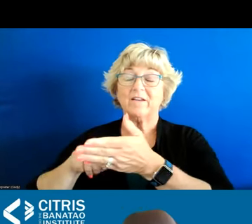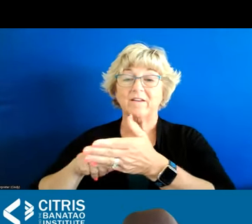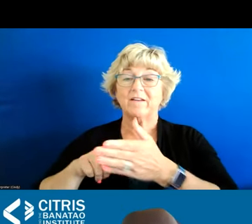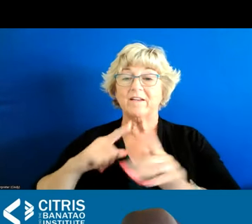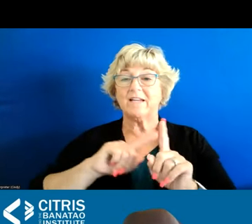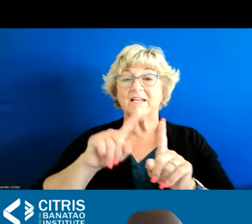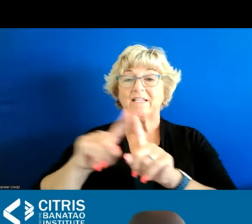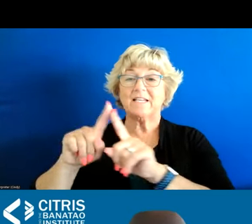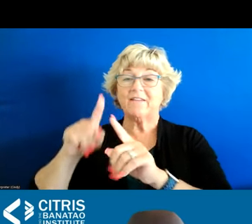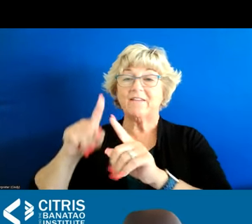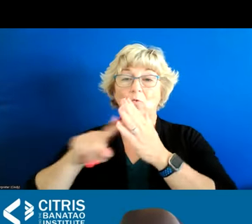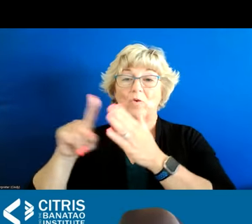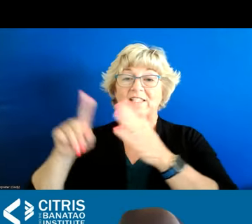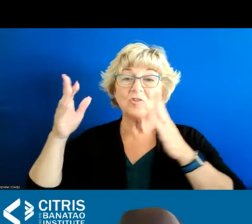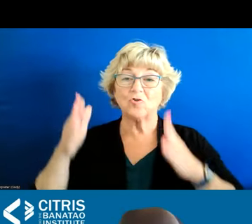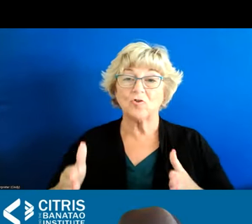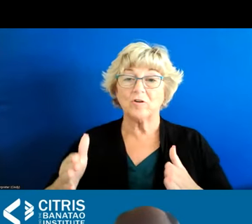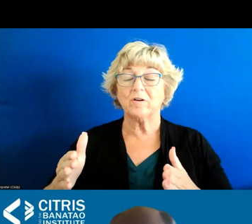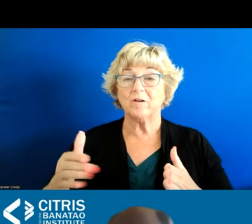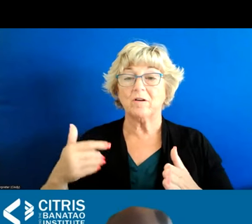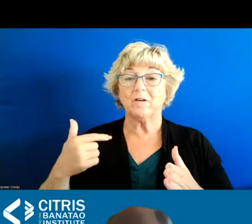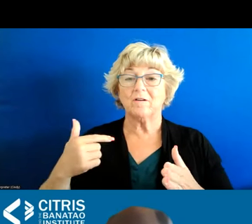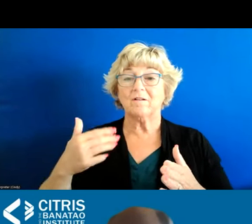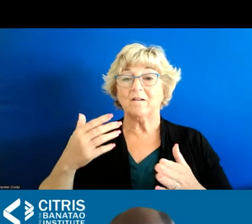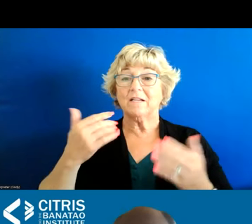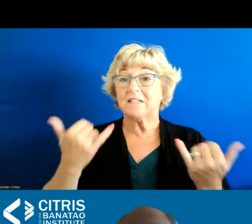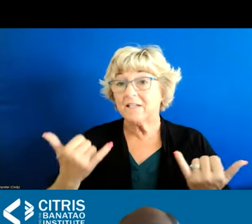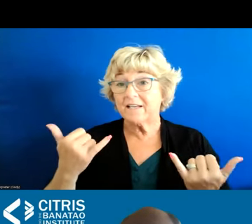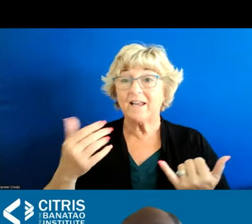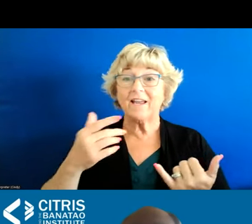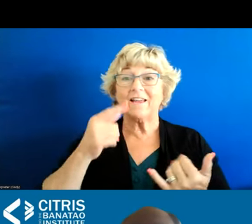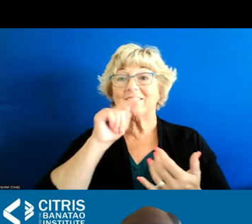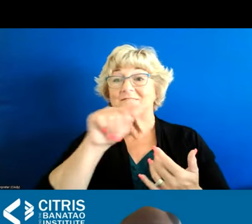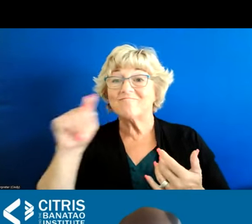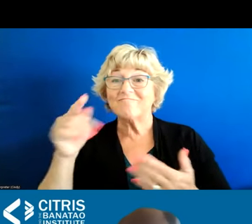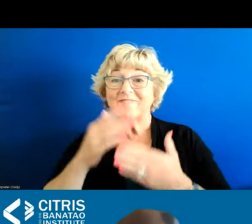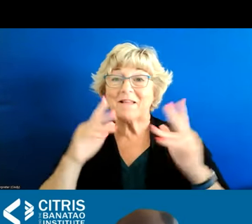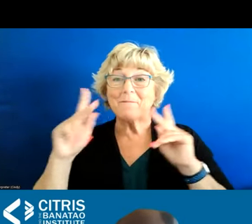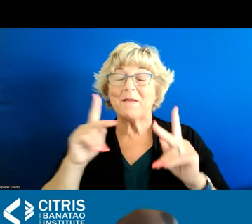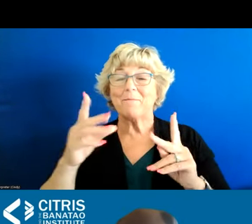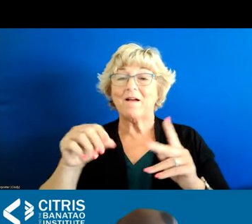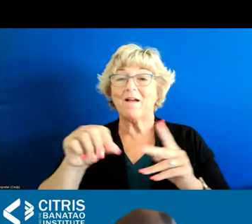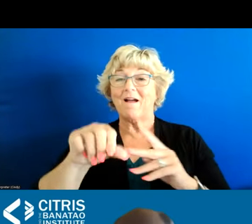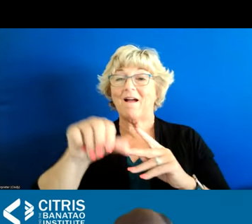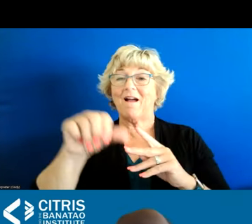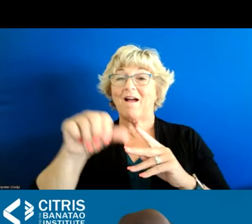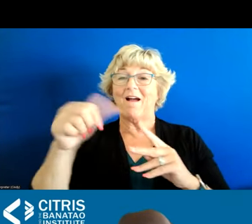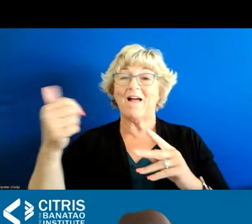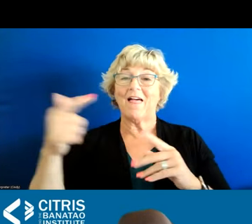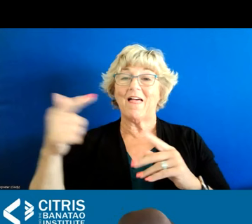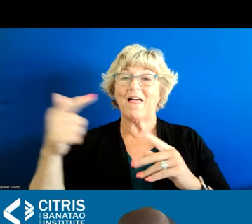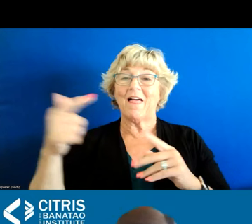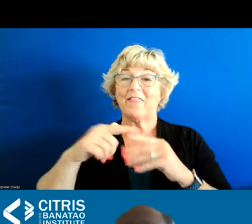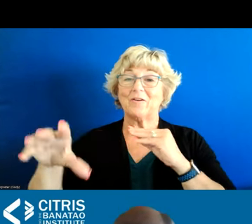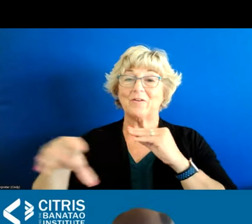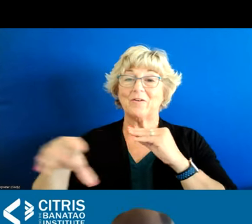different researchers the wonderful folks we've had on today and many others to really look uh push us forward in terms of having